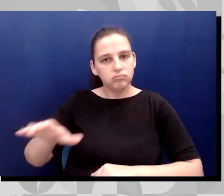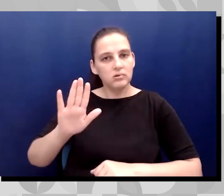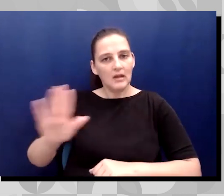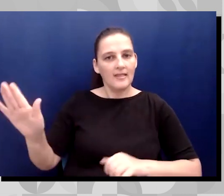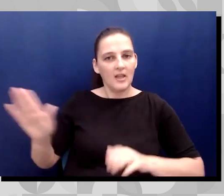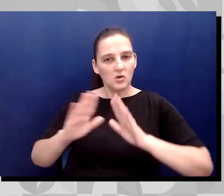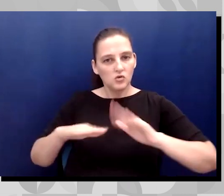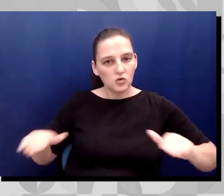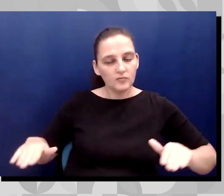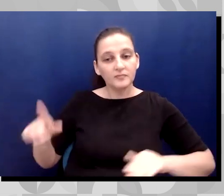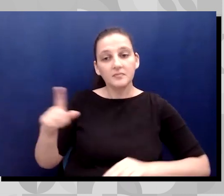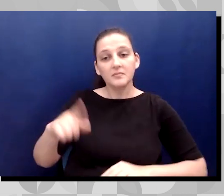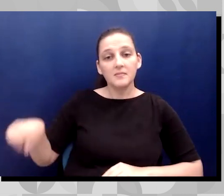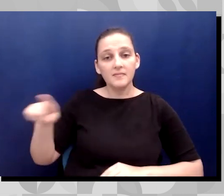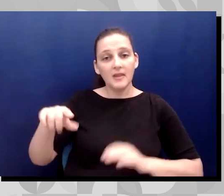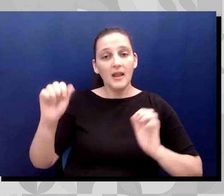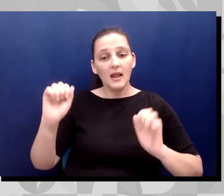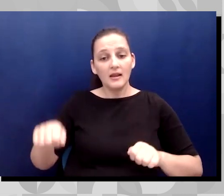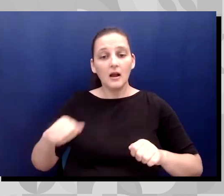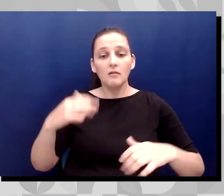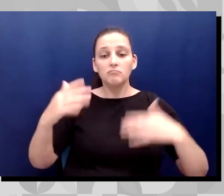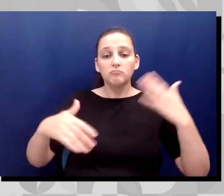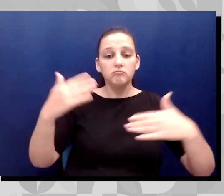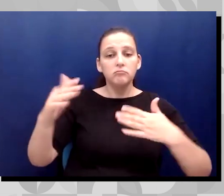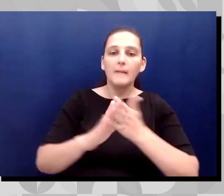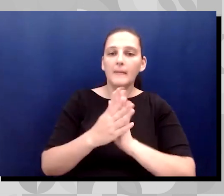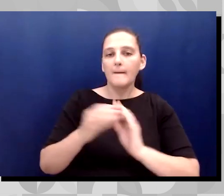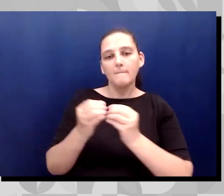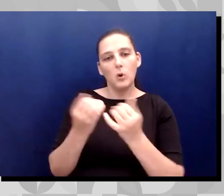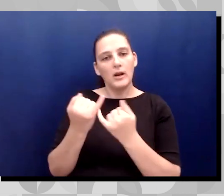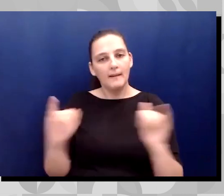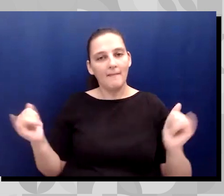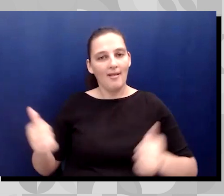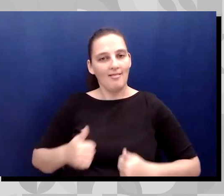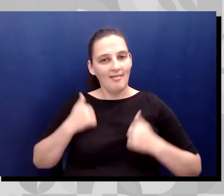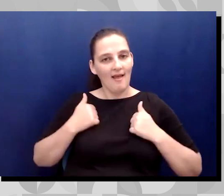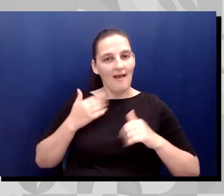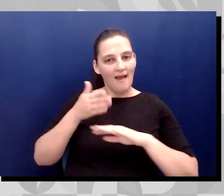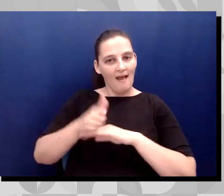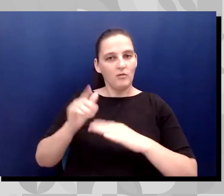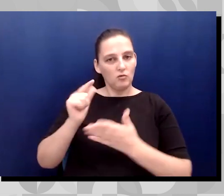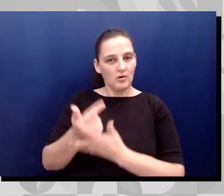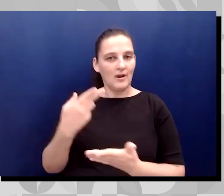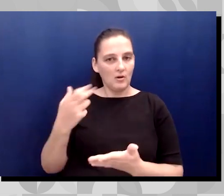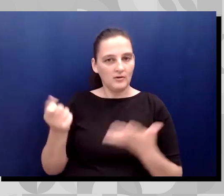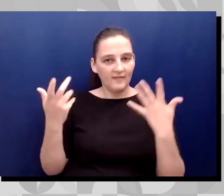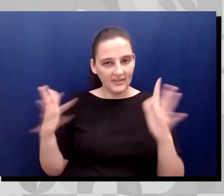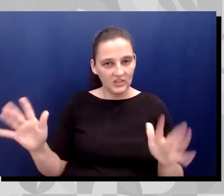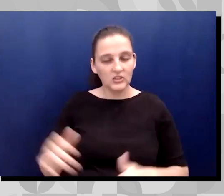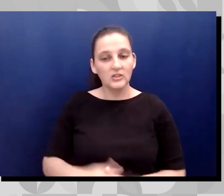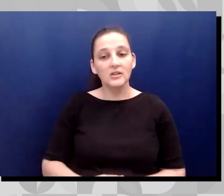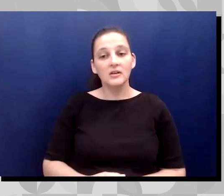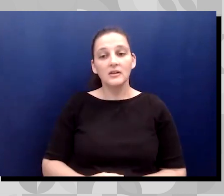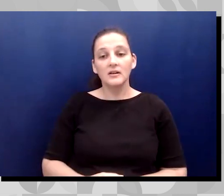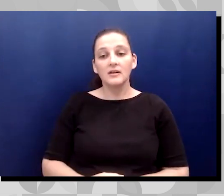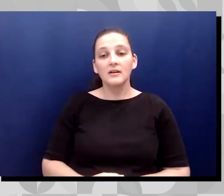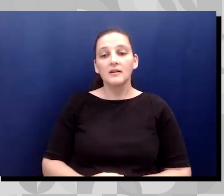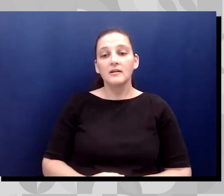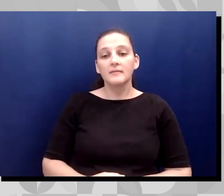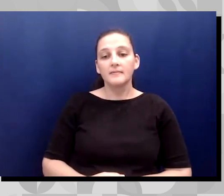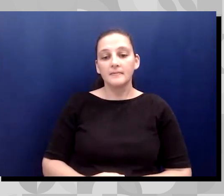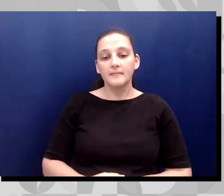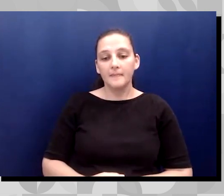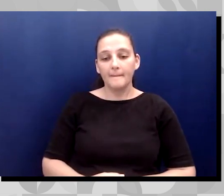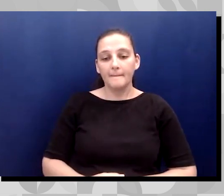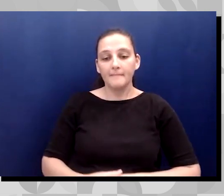have a more independent life after they graduate from high school, right? So we're talking about all the all the processes